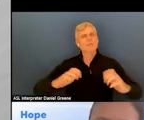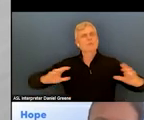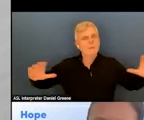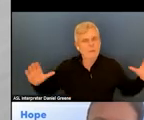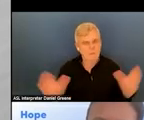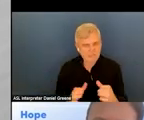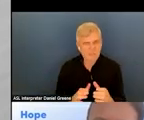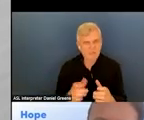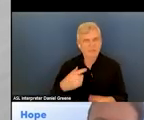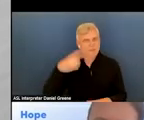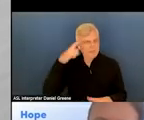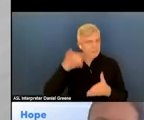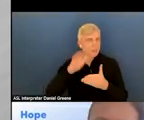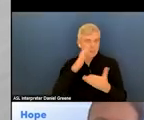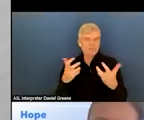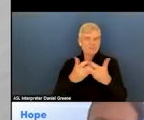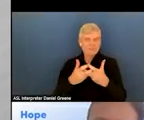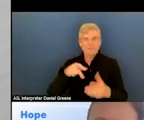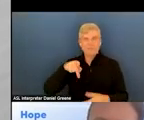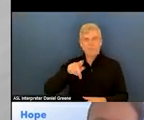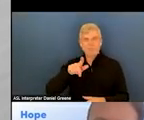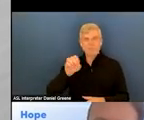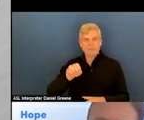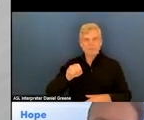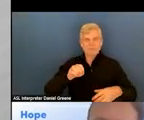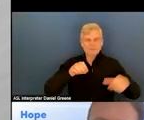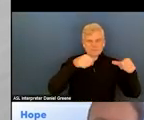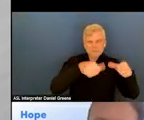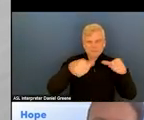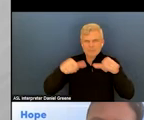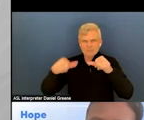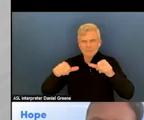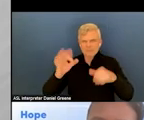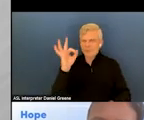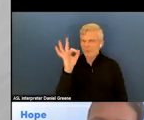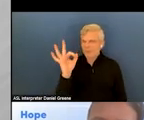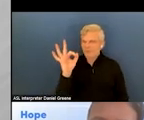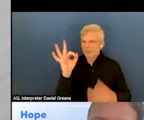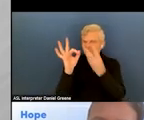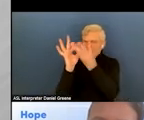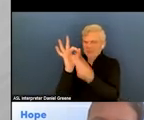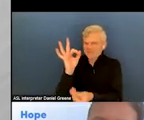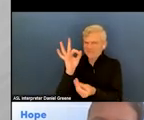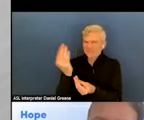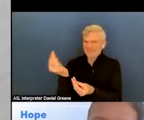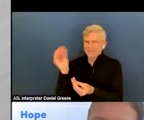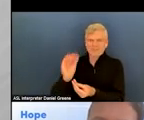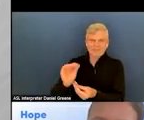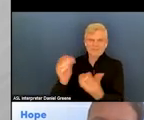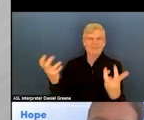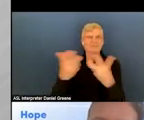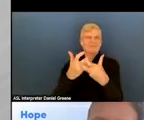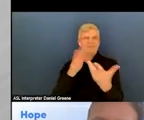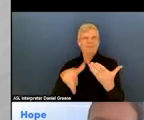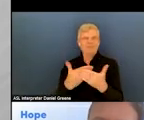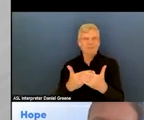within a puzzle that's been laid out for too many years, kind of broken up on the table. And we'll have